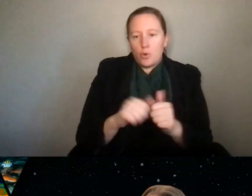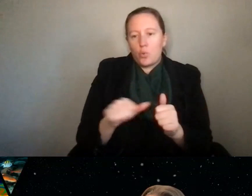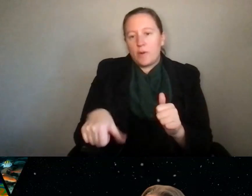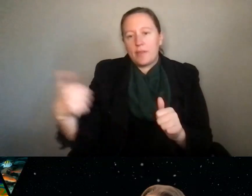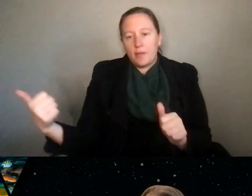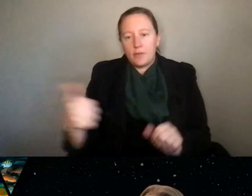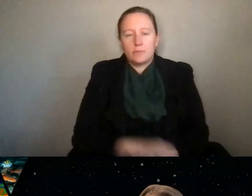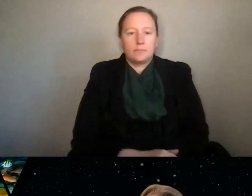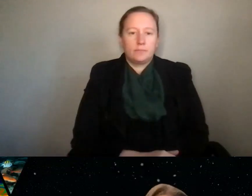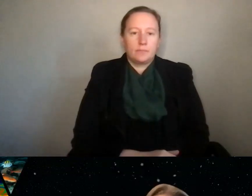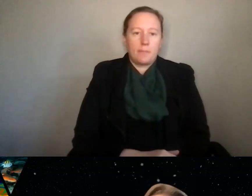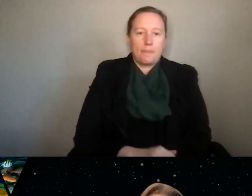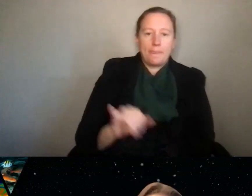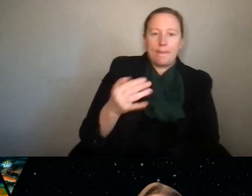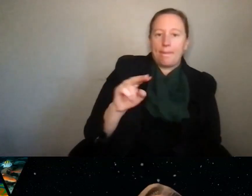Jen?